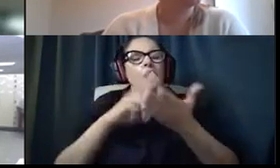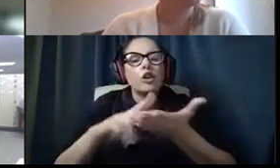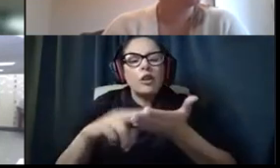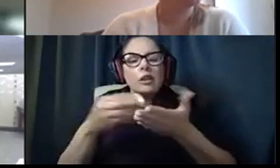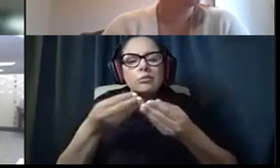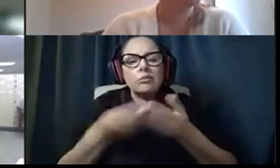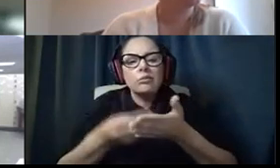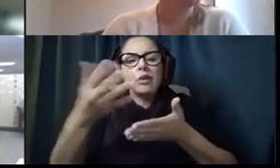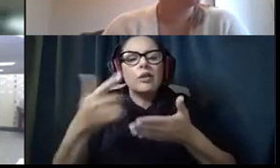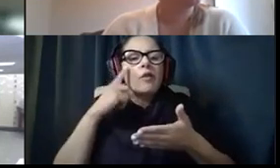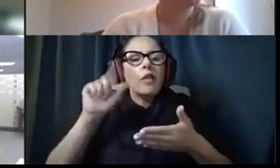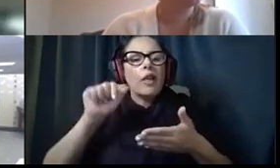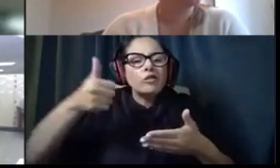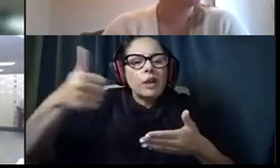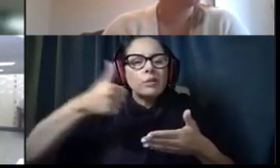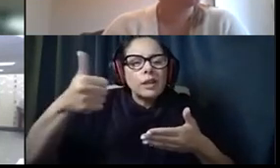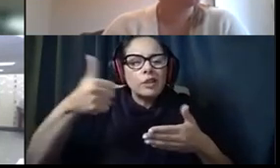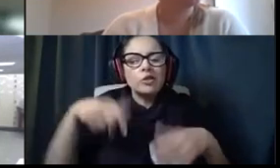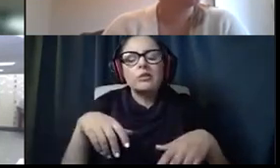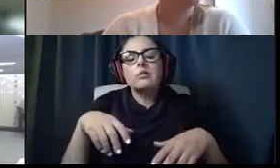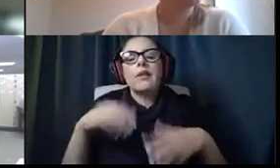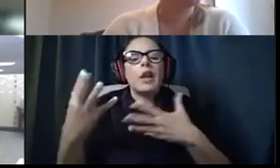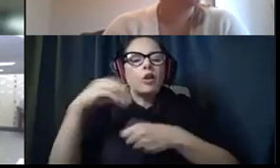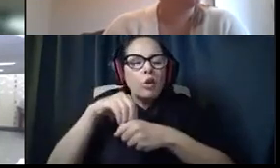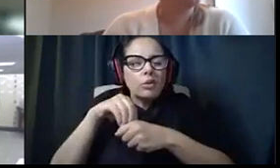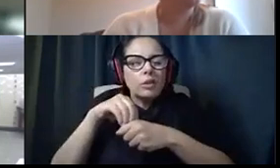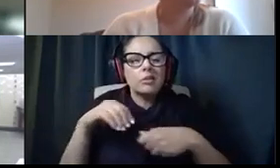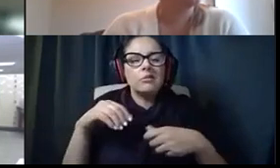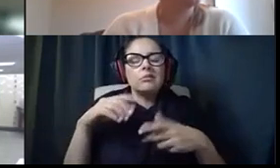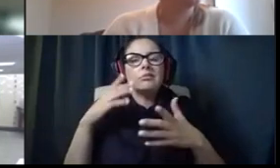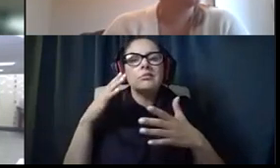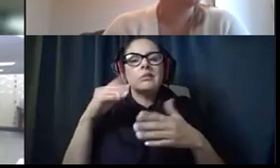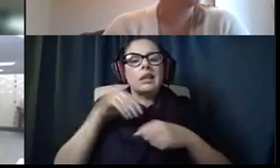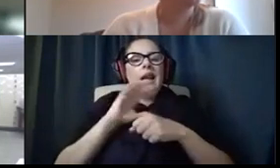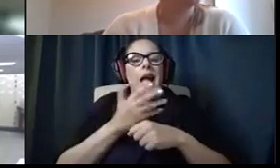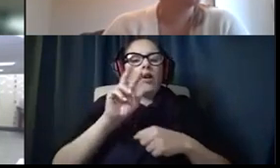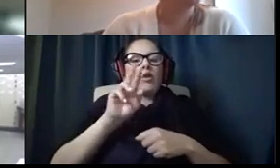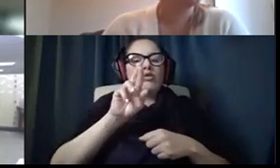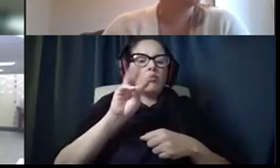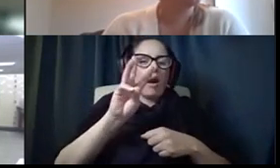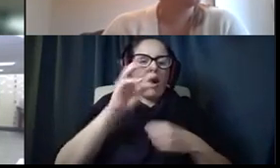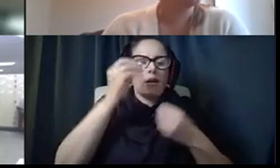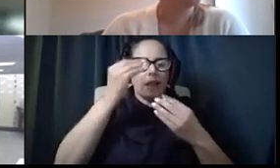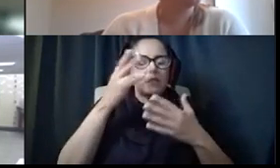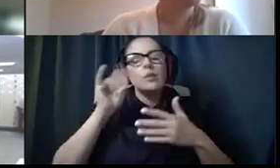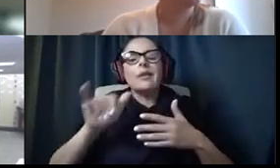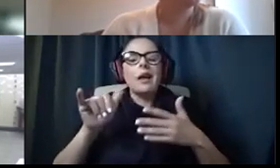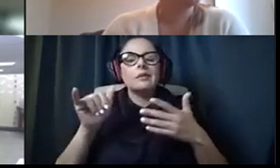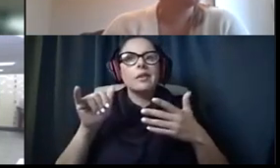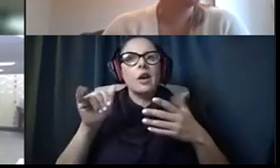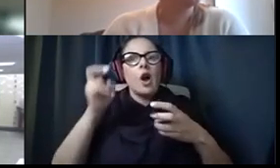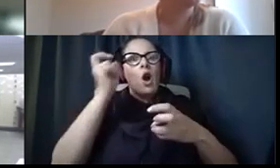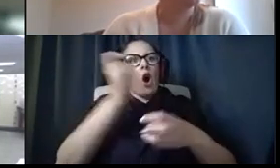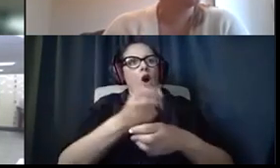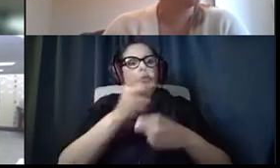like for transportation that are included in our raw data. So those are difficult to